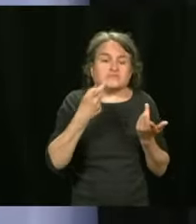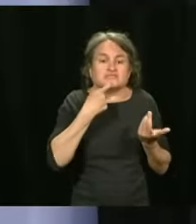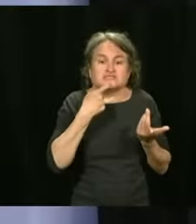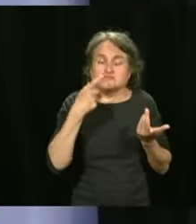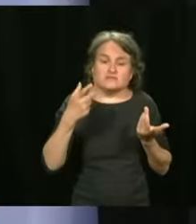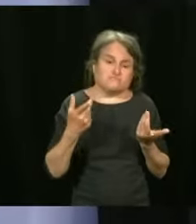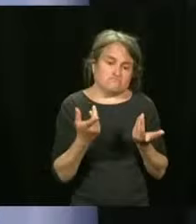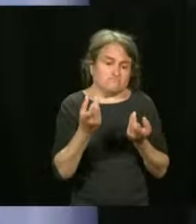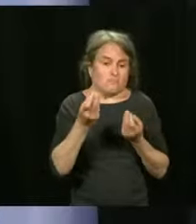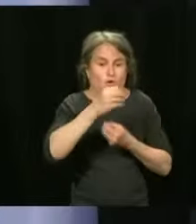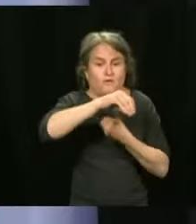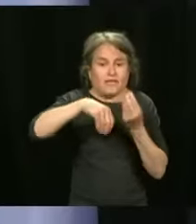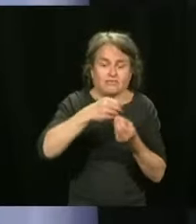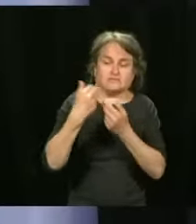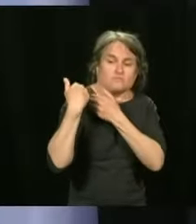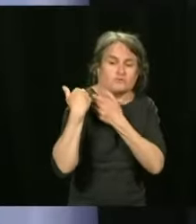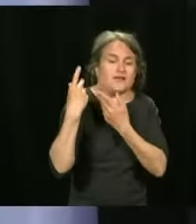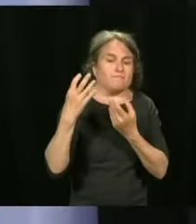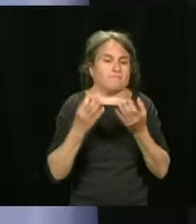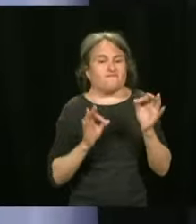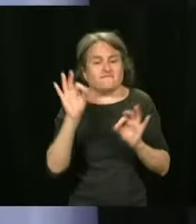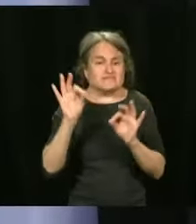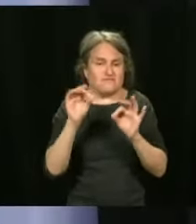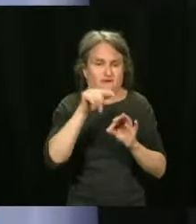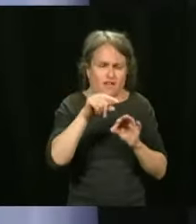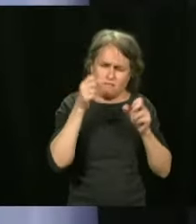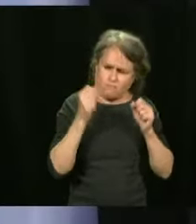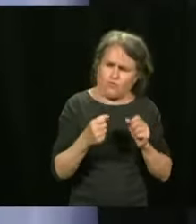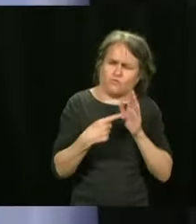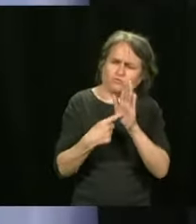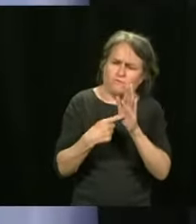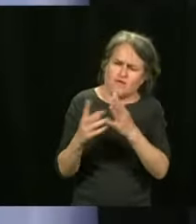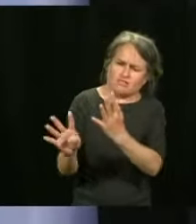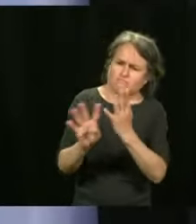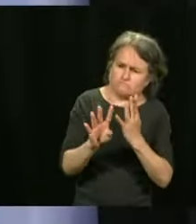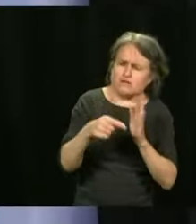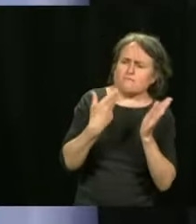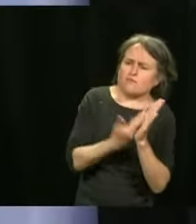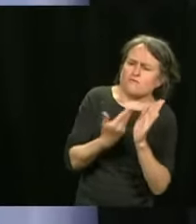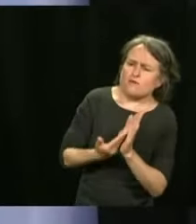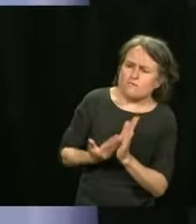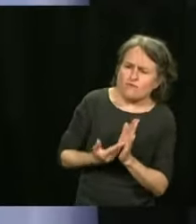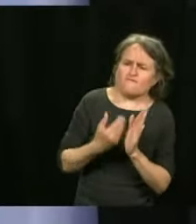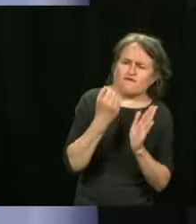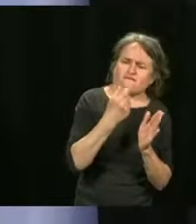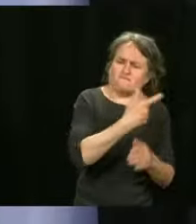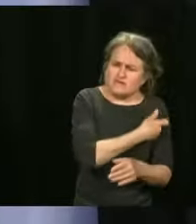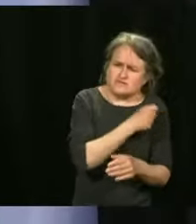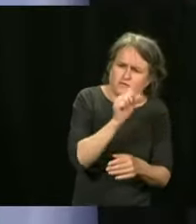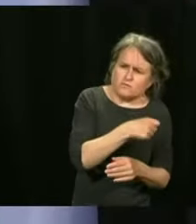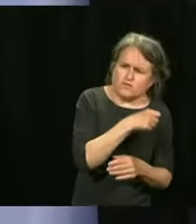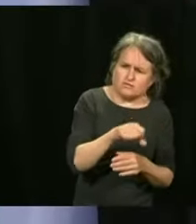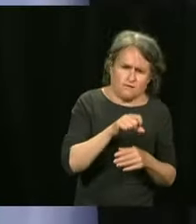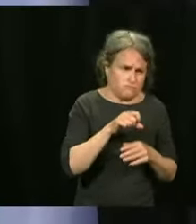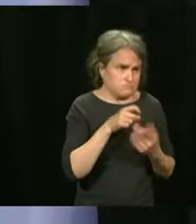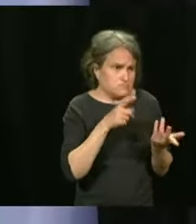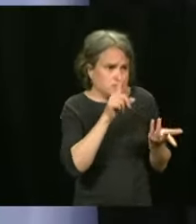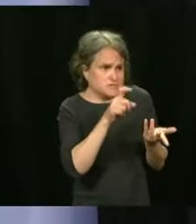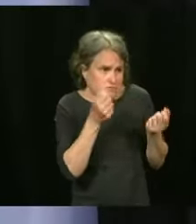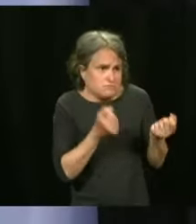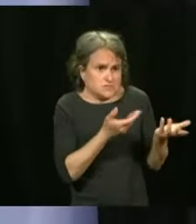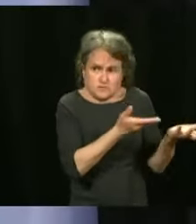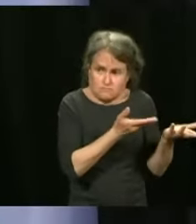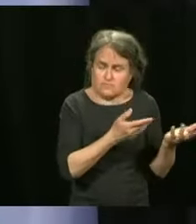I'll repeat myself, we are not yet there. We wanted to have the digital proof. Dr. Arruda and his team will do the analysis and